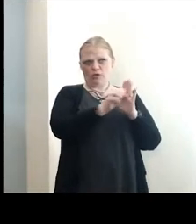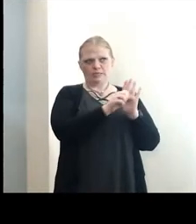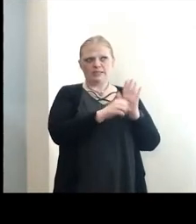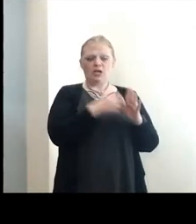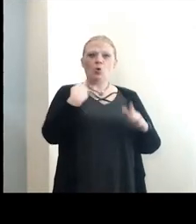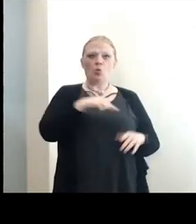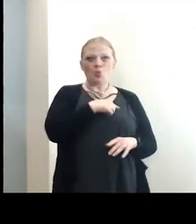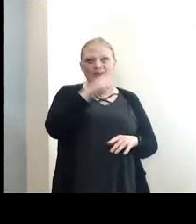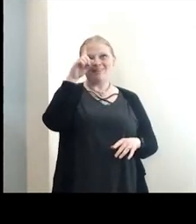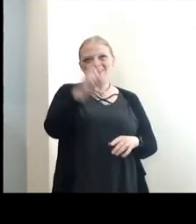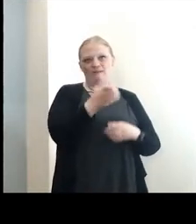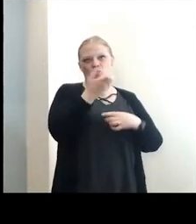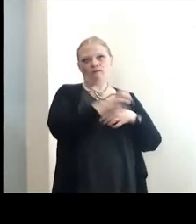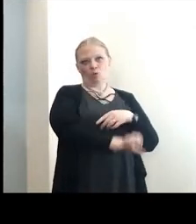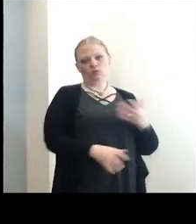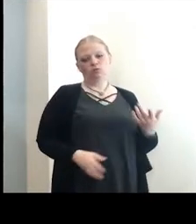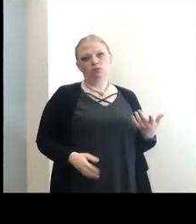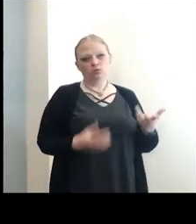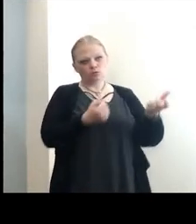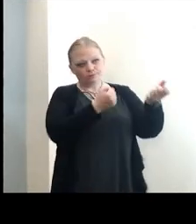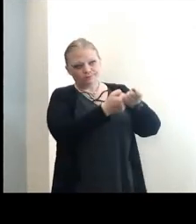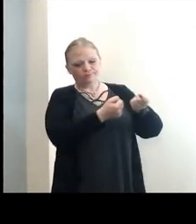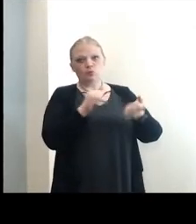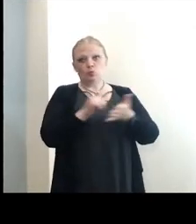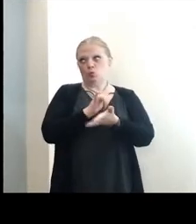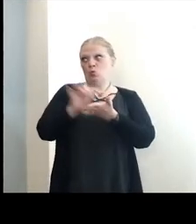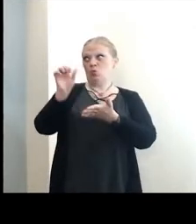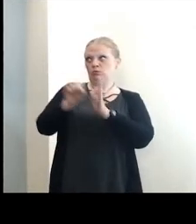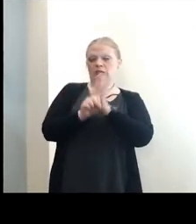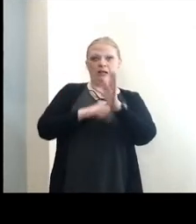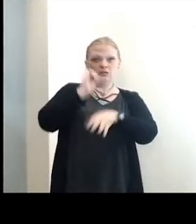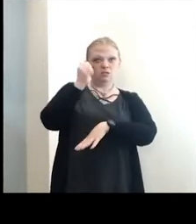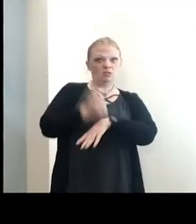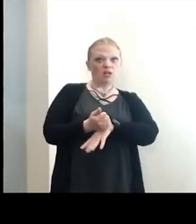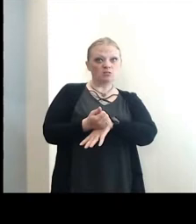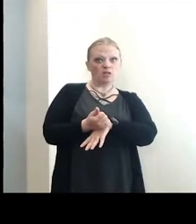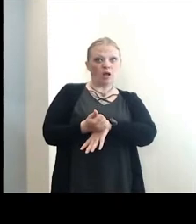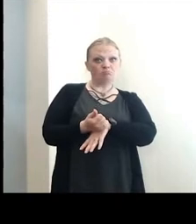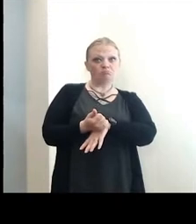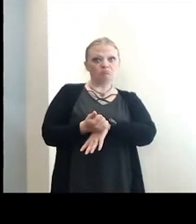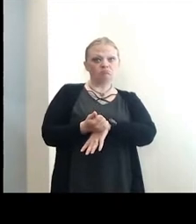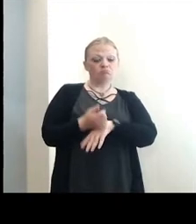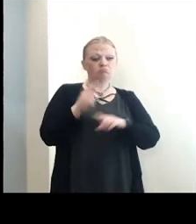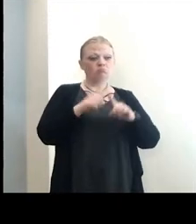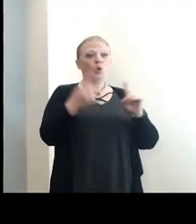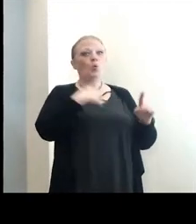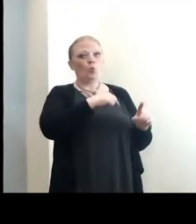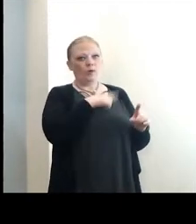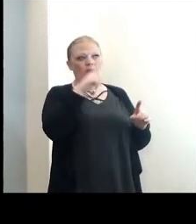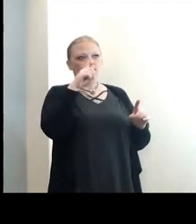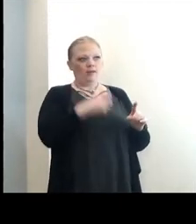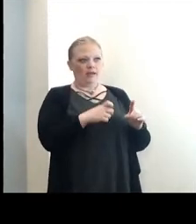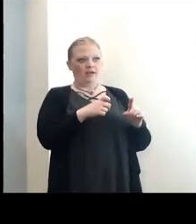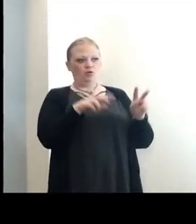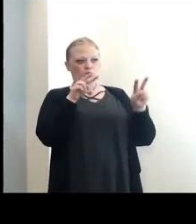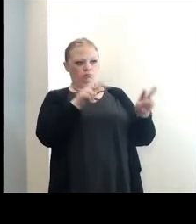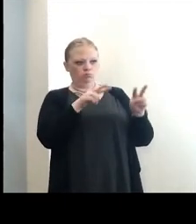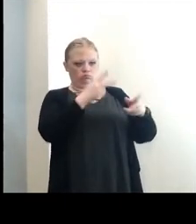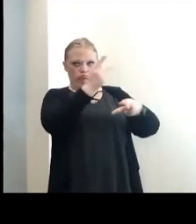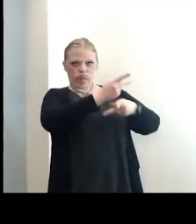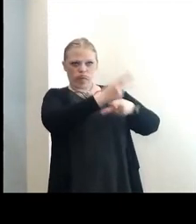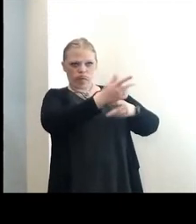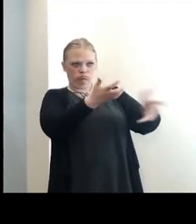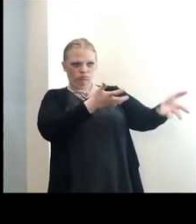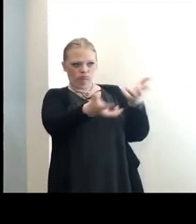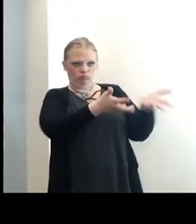we have to enforce it. New York State might set the guidance on these fairs statewide, but we're the ones who have to enforce it in Erie County.